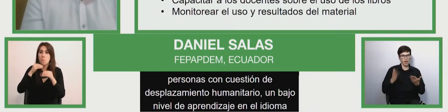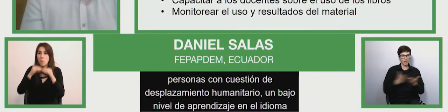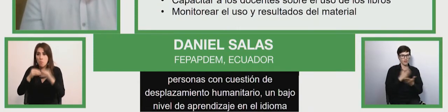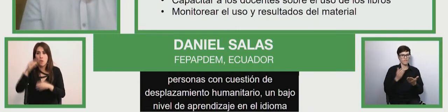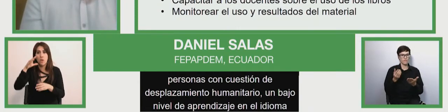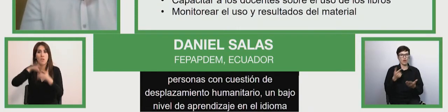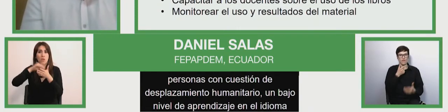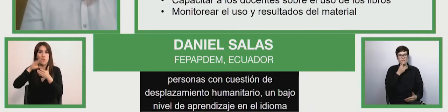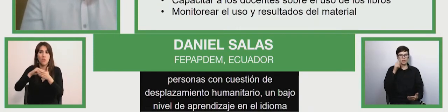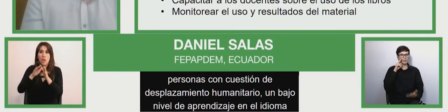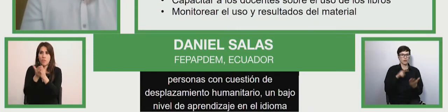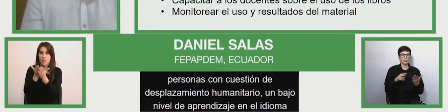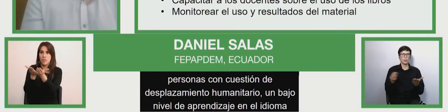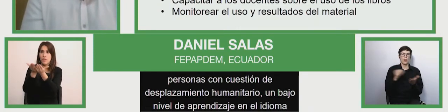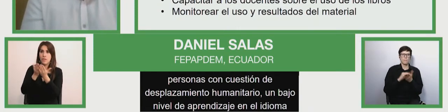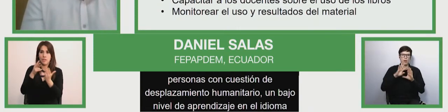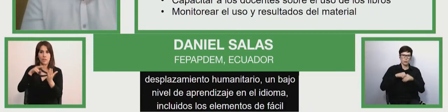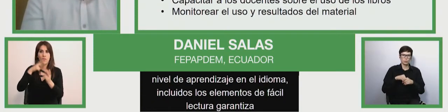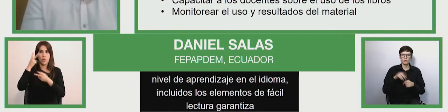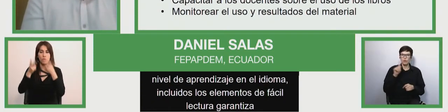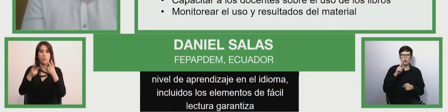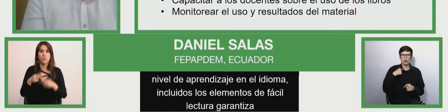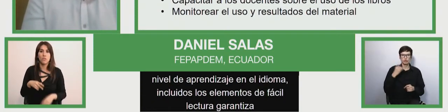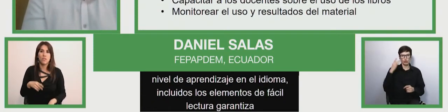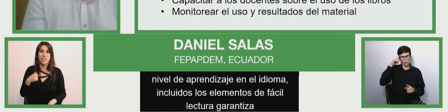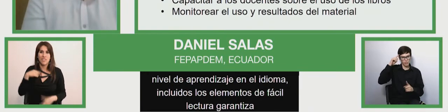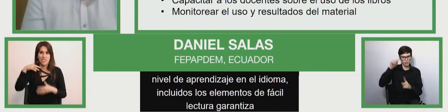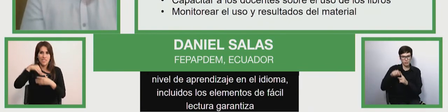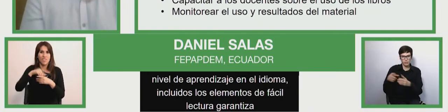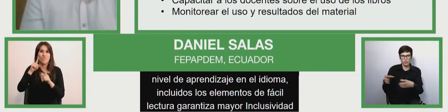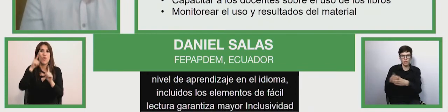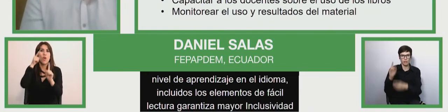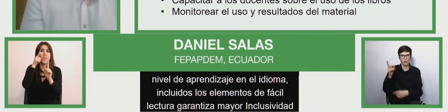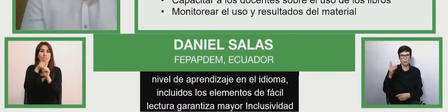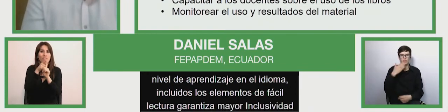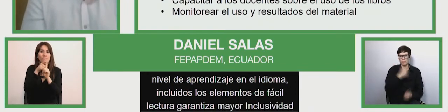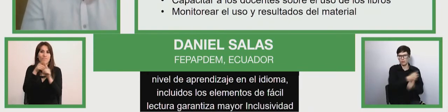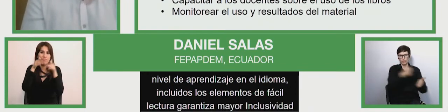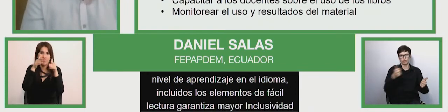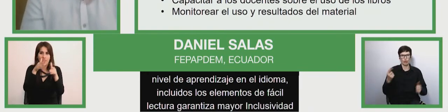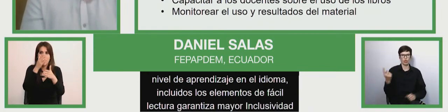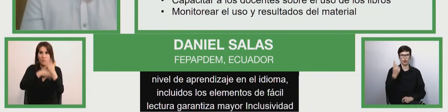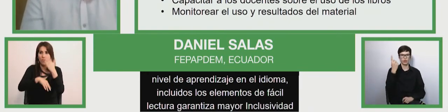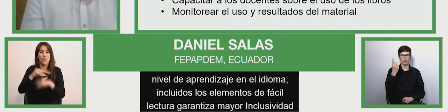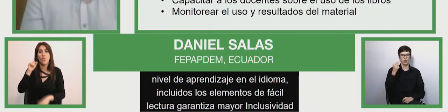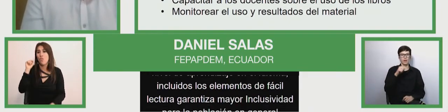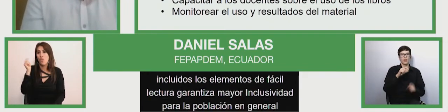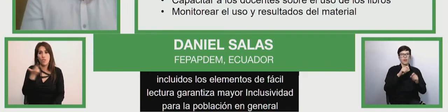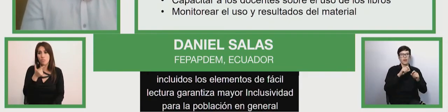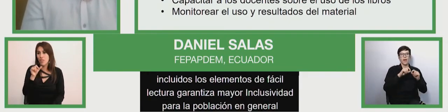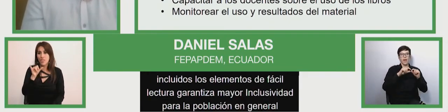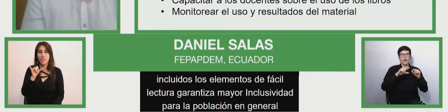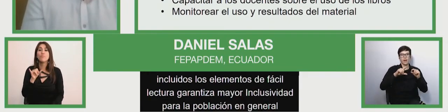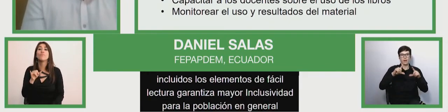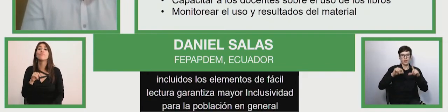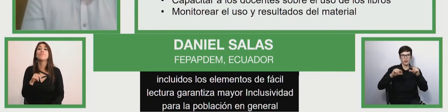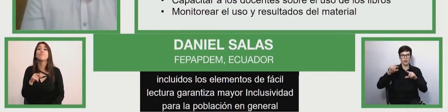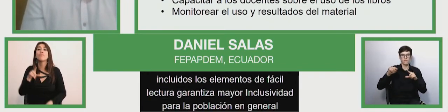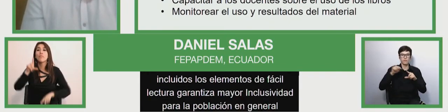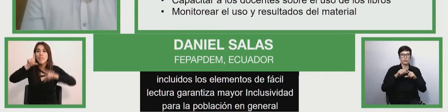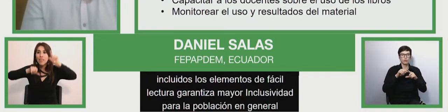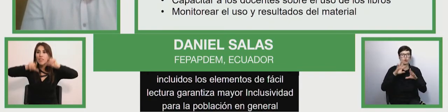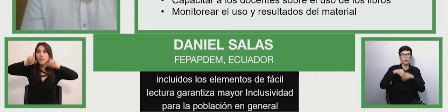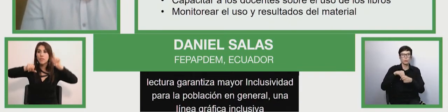we also was much more inclusive not only for the target operation but the whole general a graphic education a graphic location which show people with disabilities